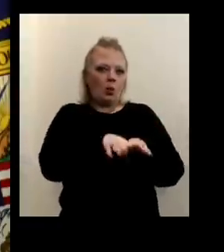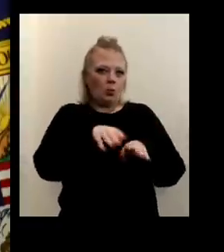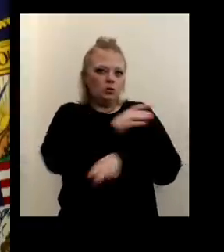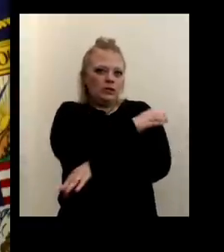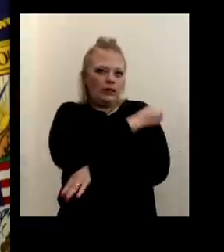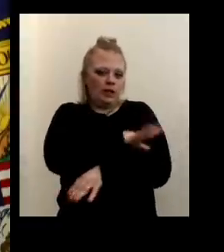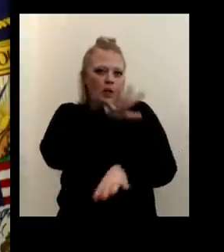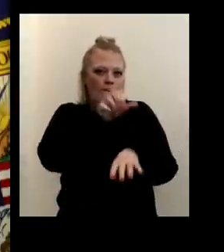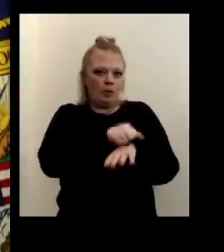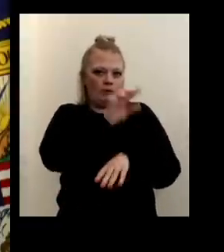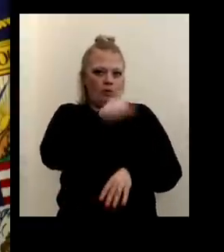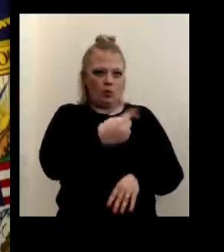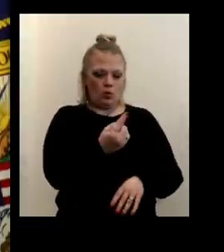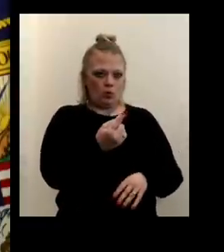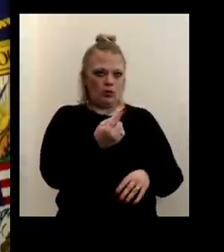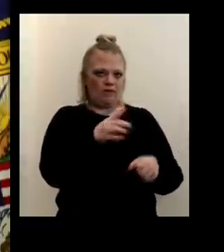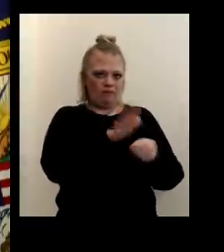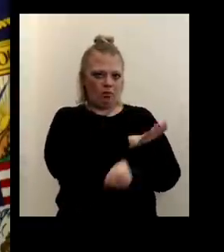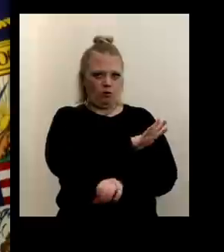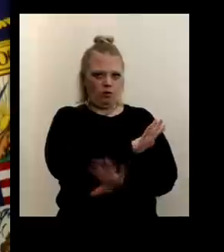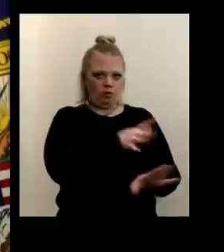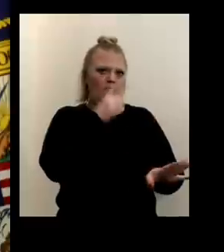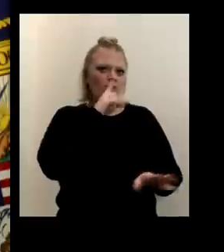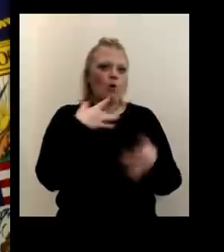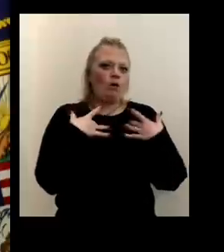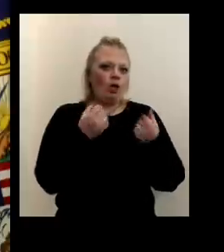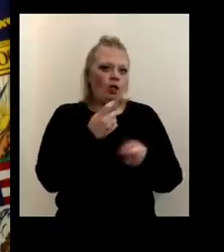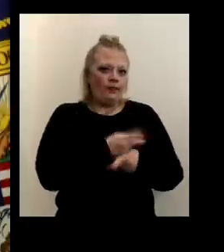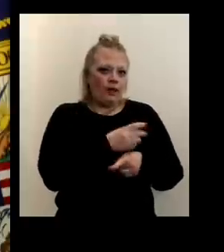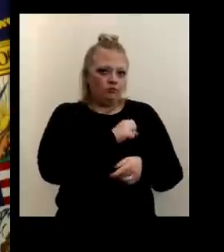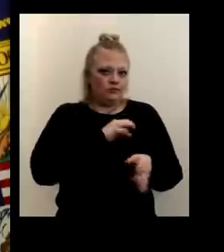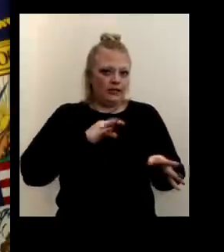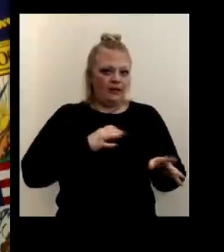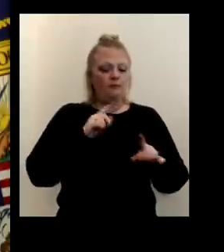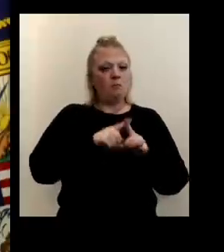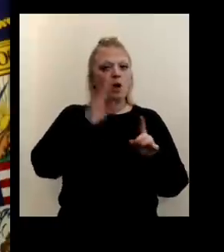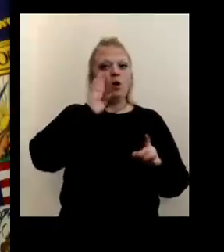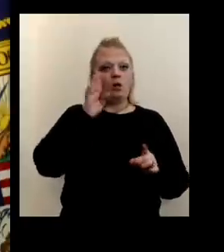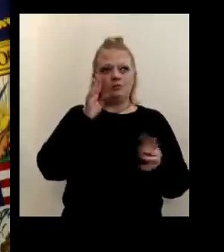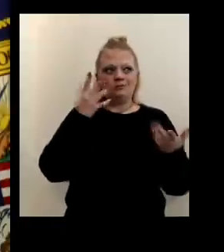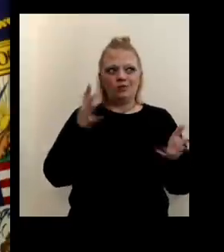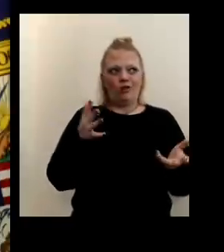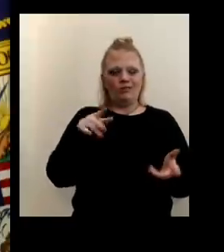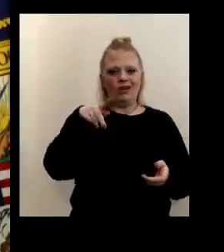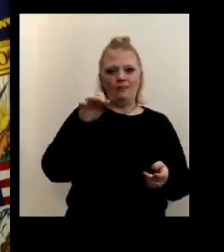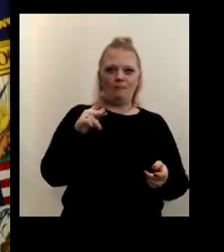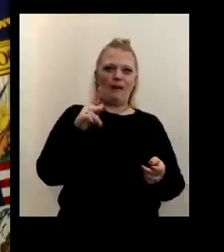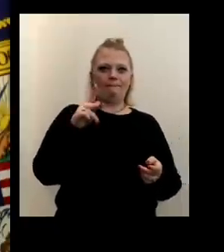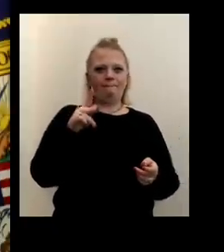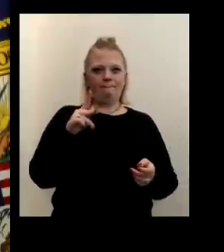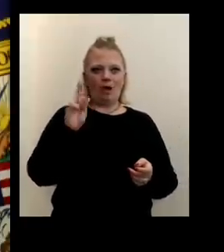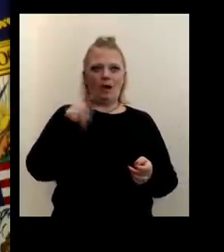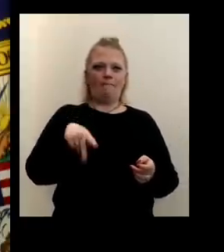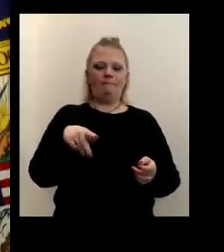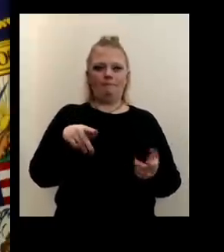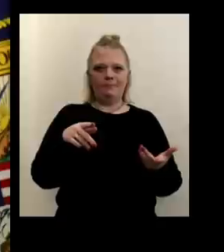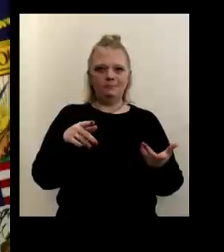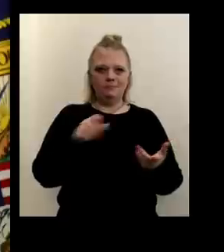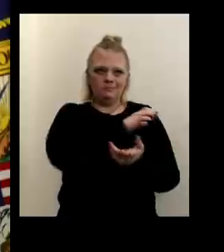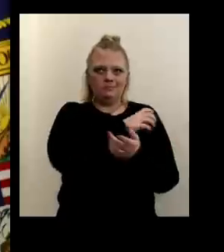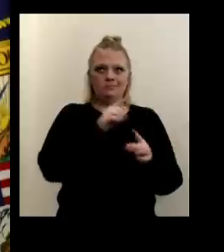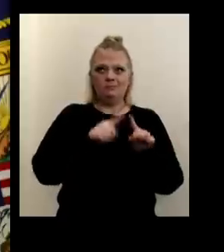only and the appointments are full, but we are doing pop up clinics already, so to speak. But when it comes to the general public,